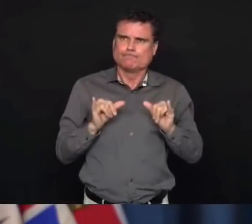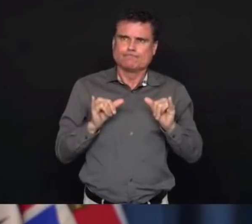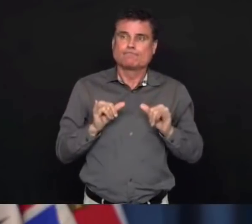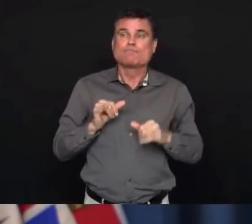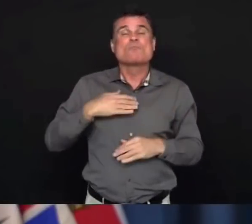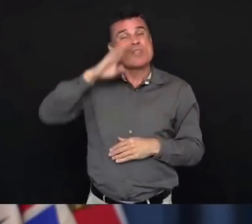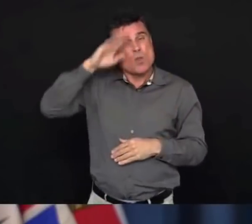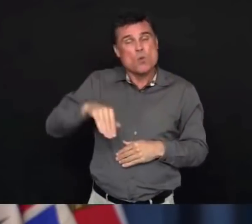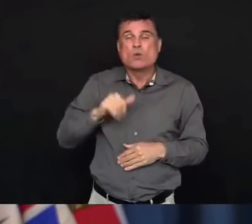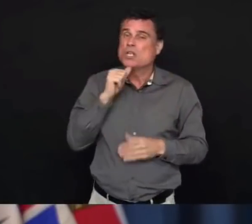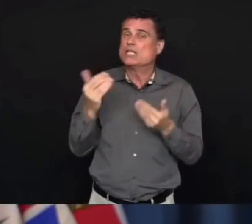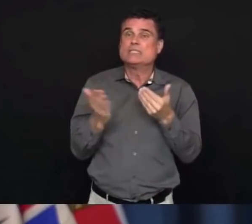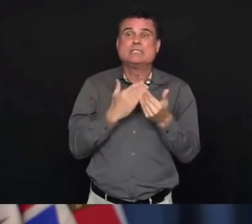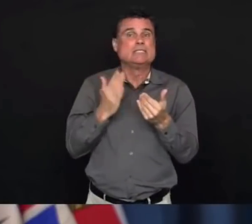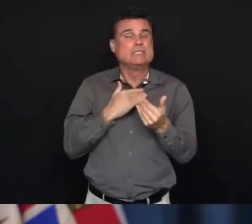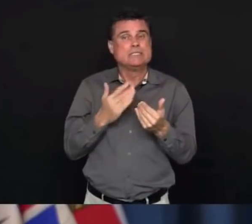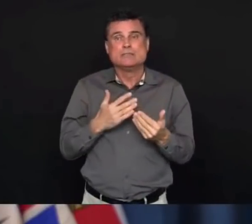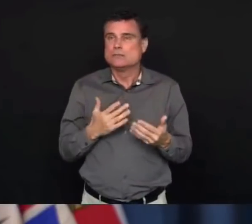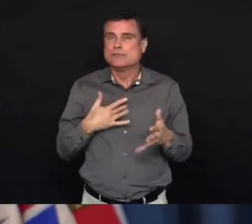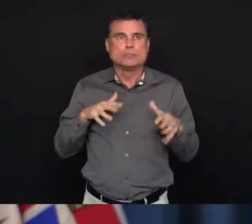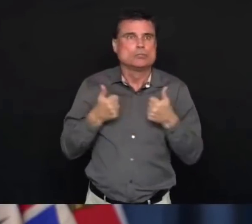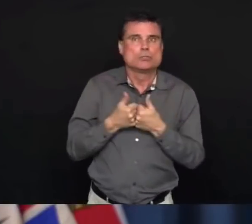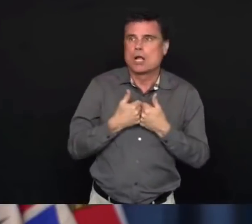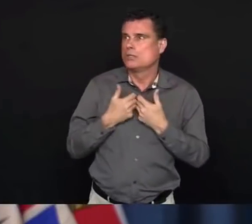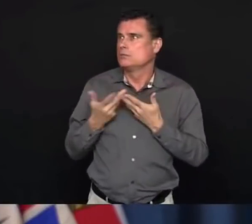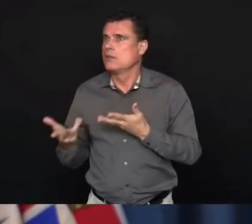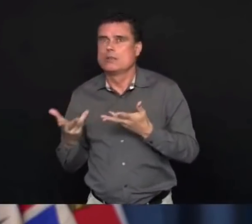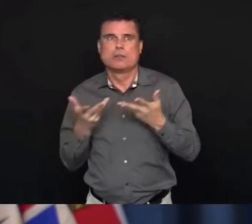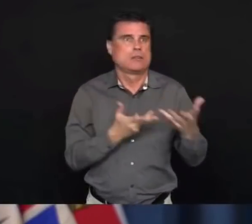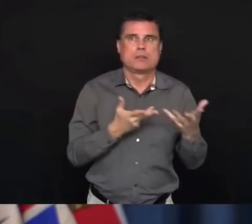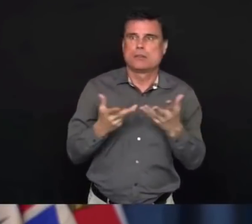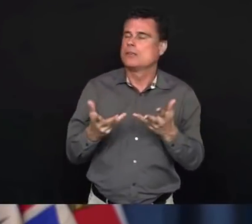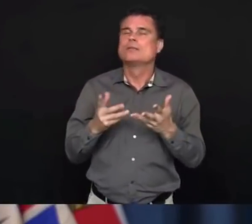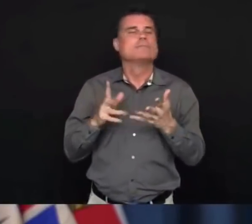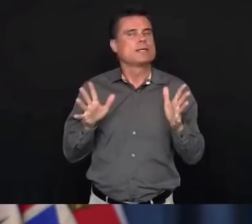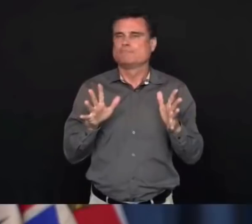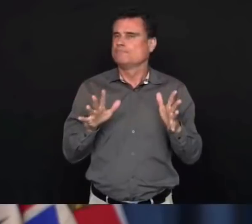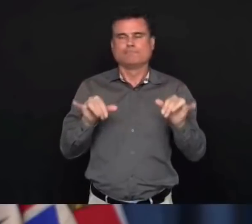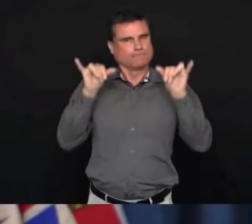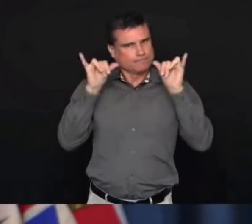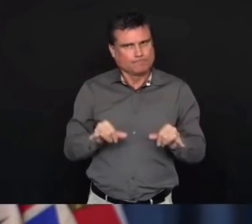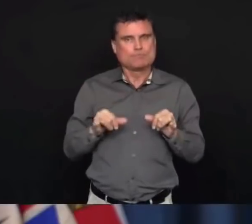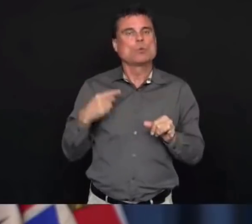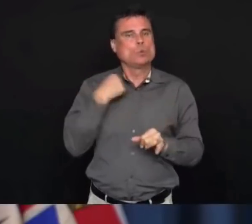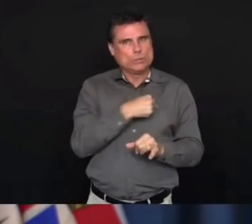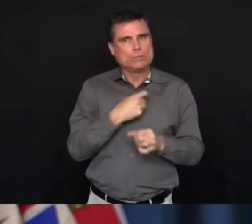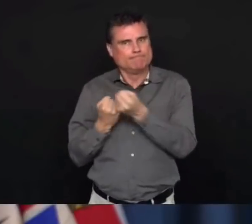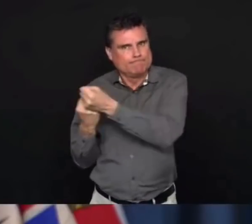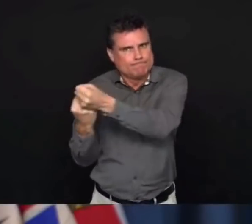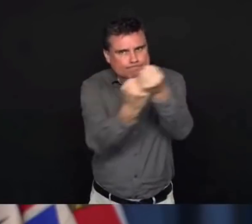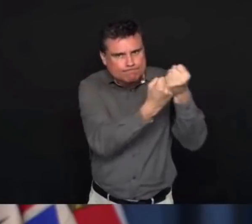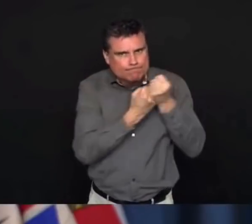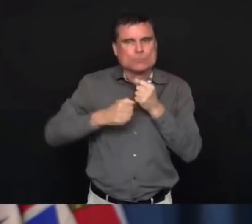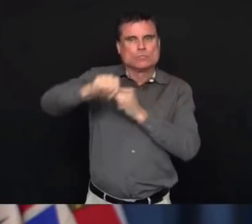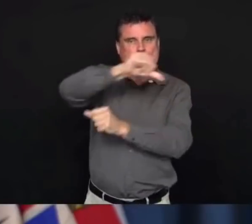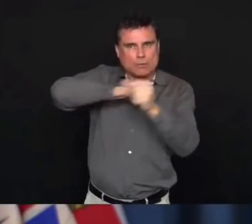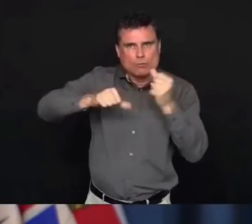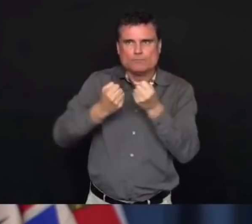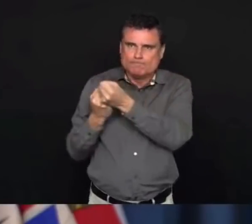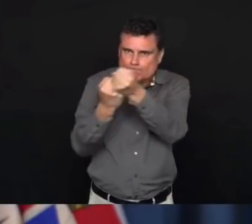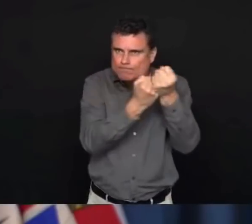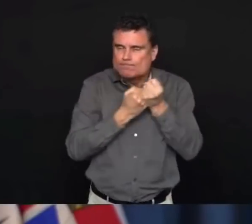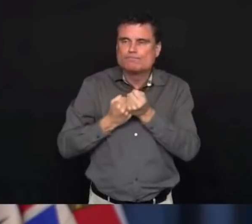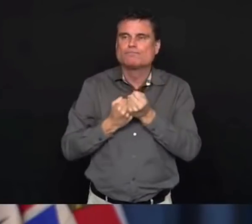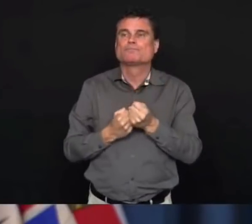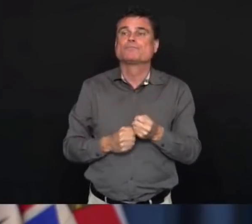us, not connecting with people physically, but connecting with them virtually, making sure we're supporting each other, making